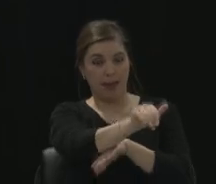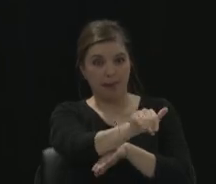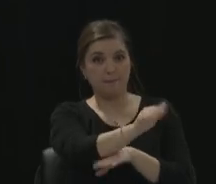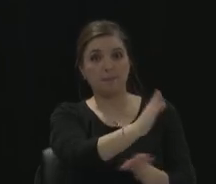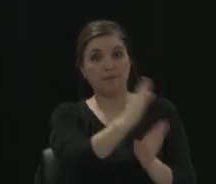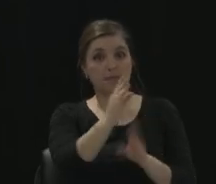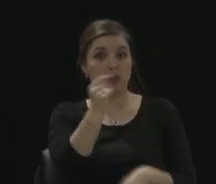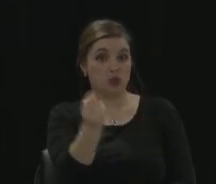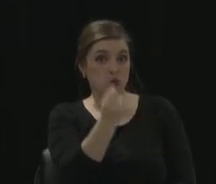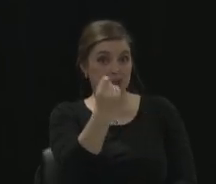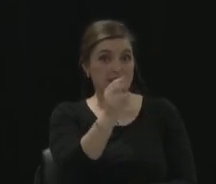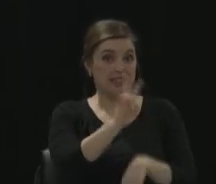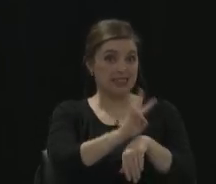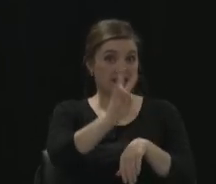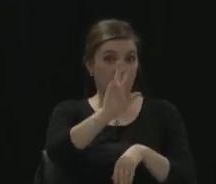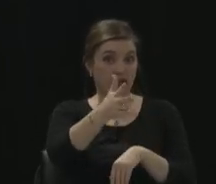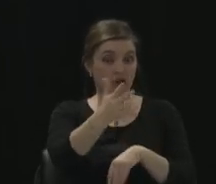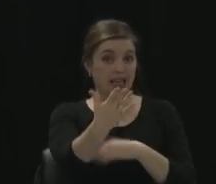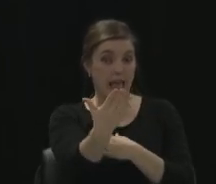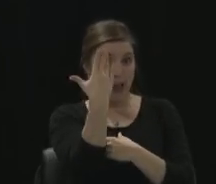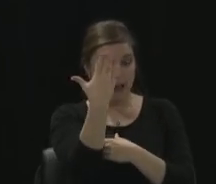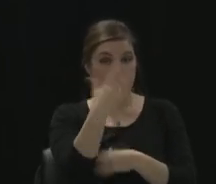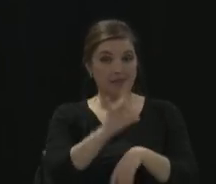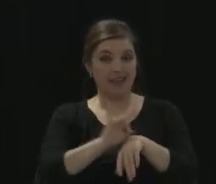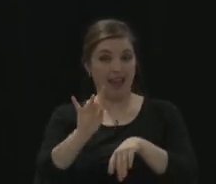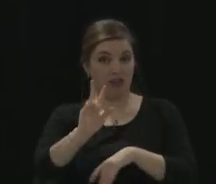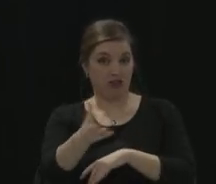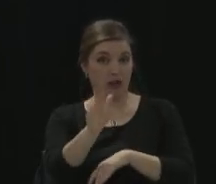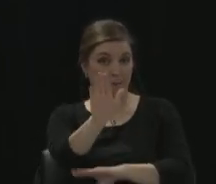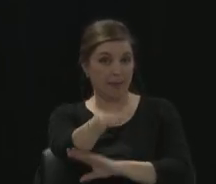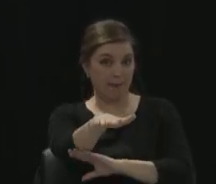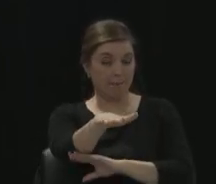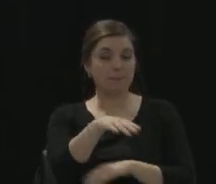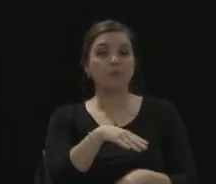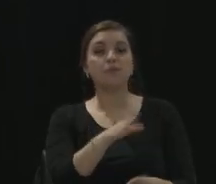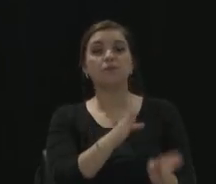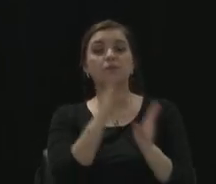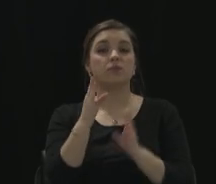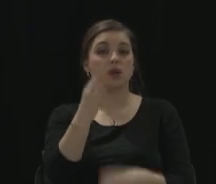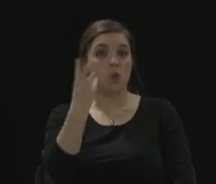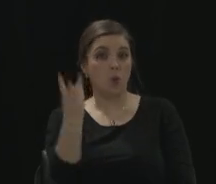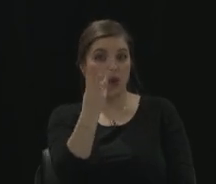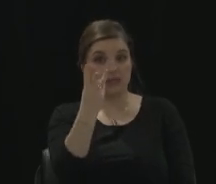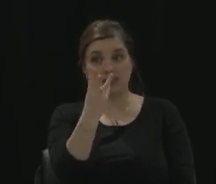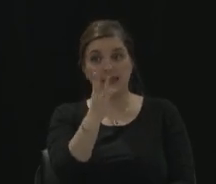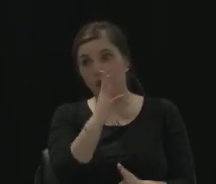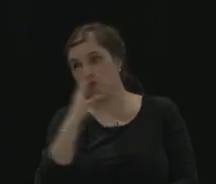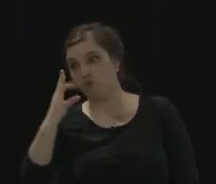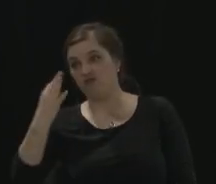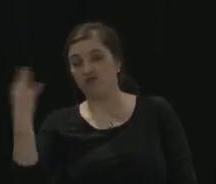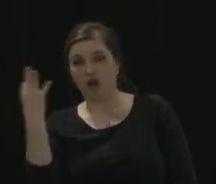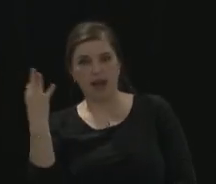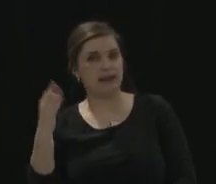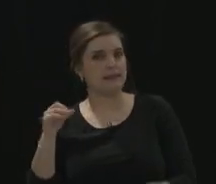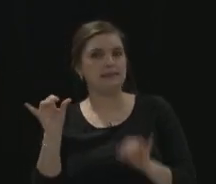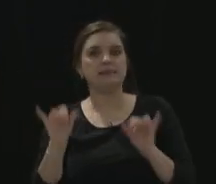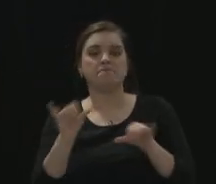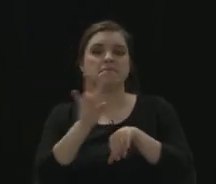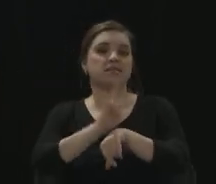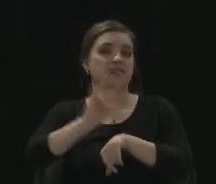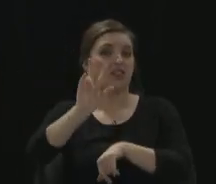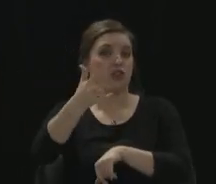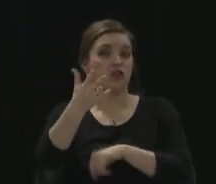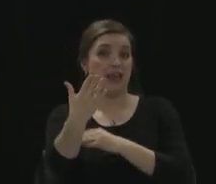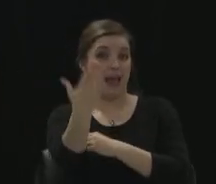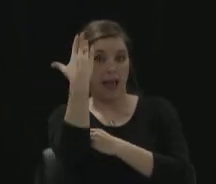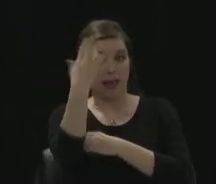a.m. to 8.30 p.m. Wednesday through Friday, then, is also 7.30 a.m.